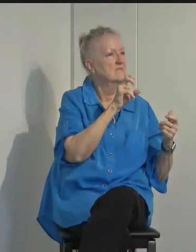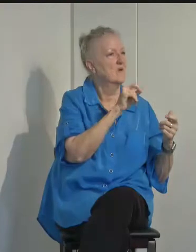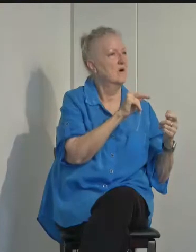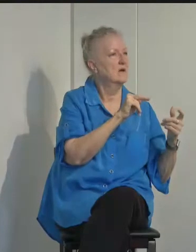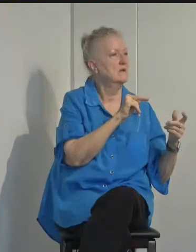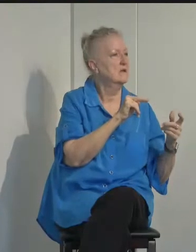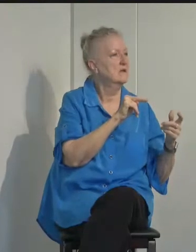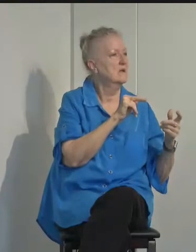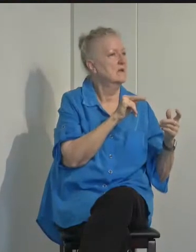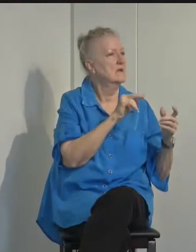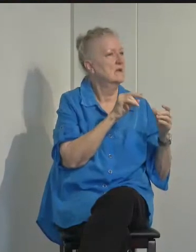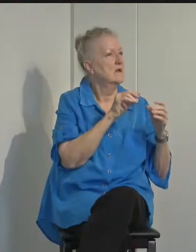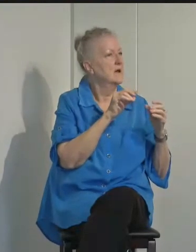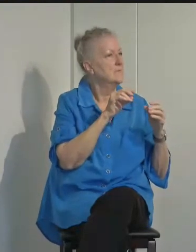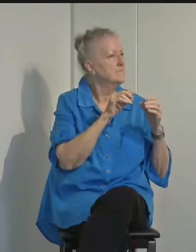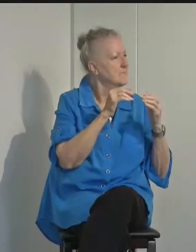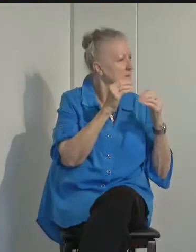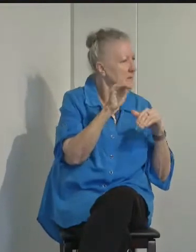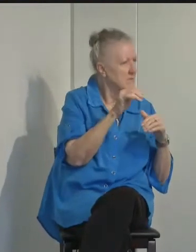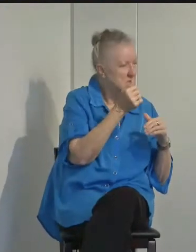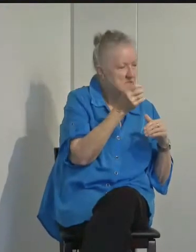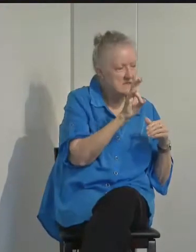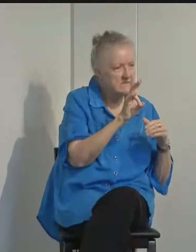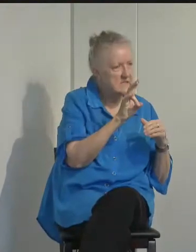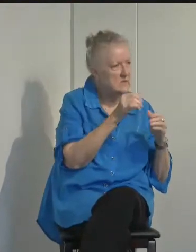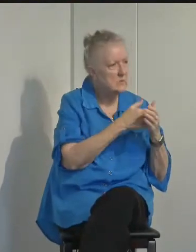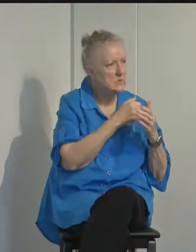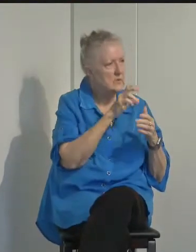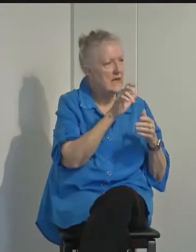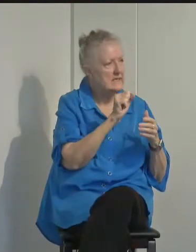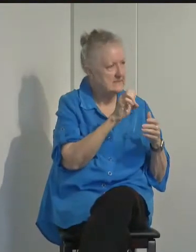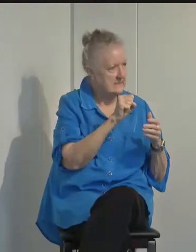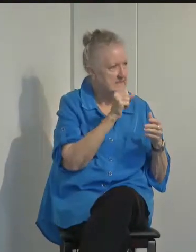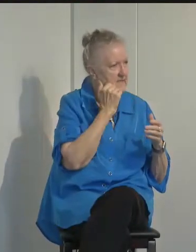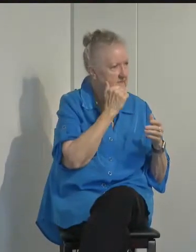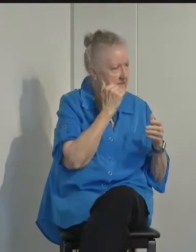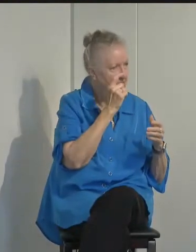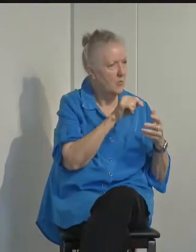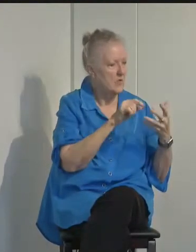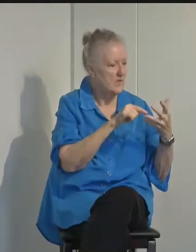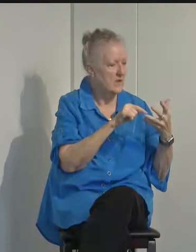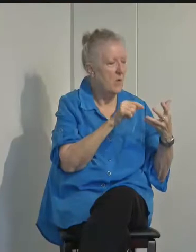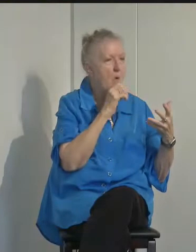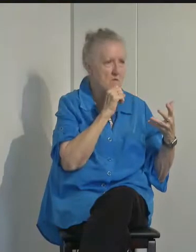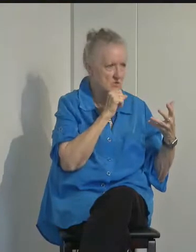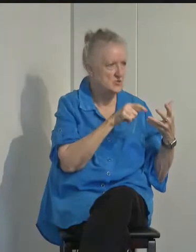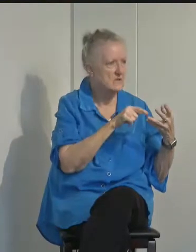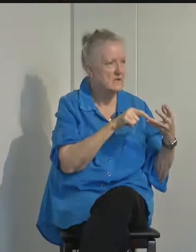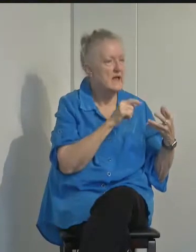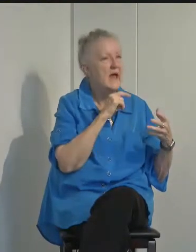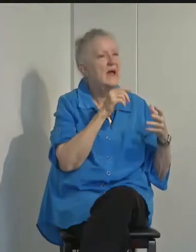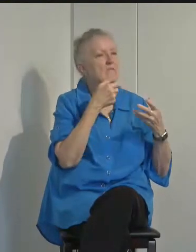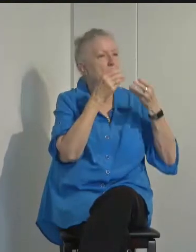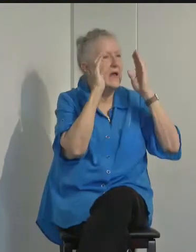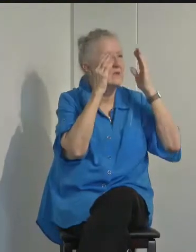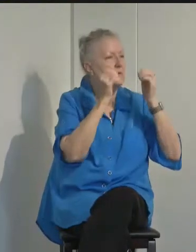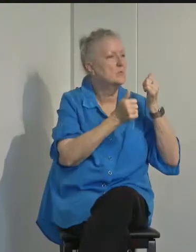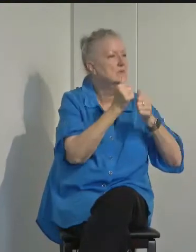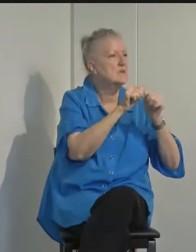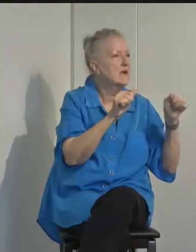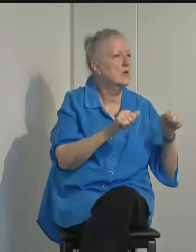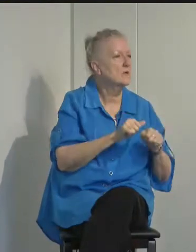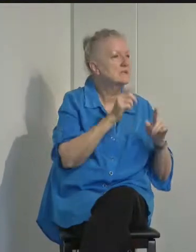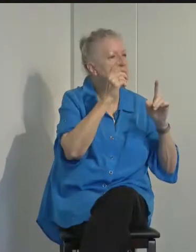No more than 17 new cases per day for the orange deer. Is that correct? Correct. Okay. And then for Halloween, what areas